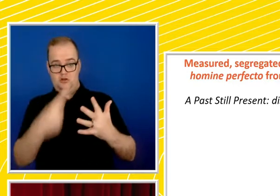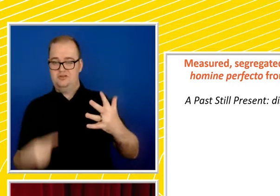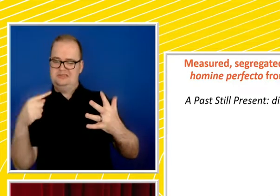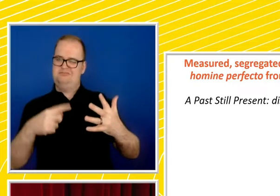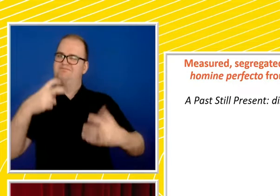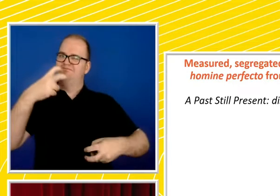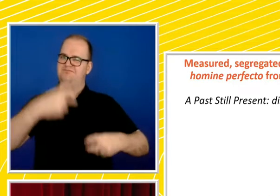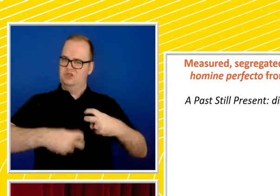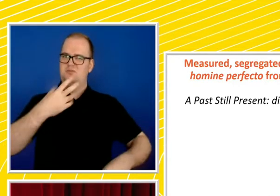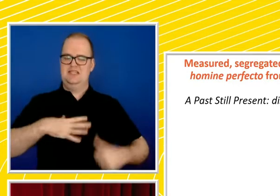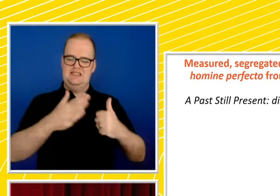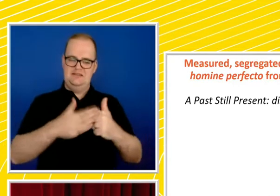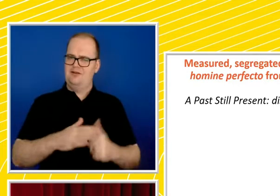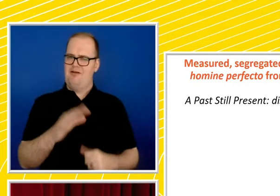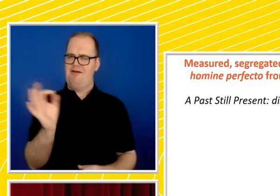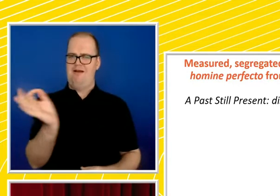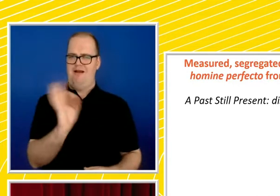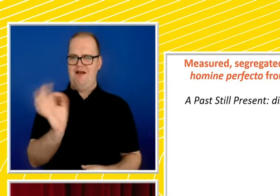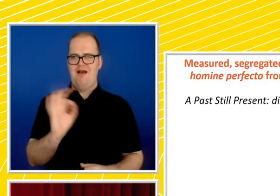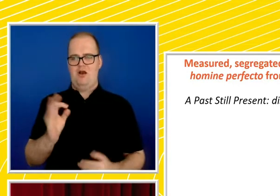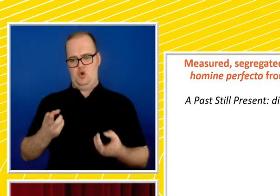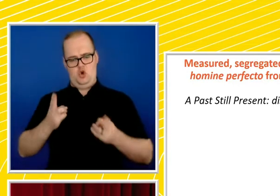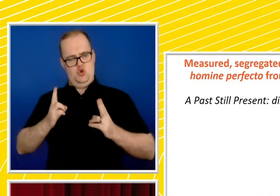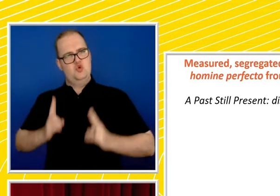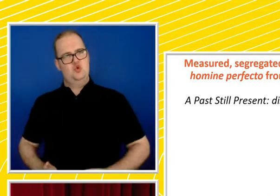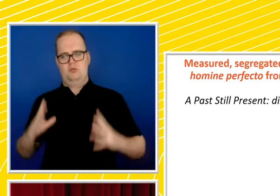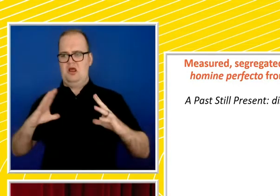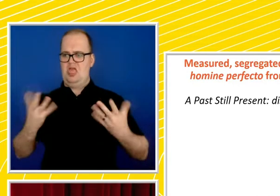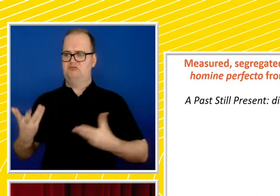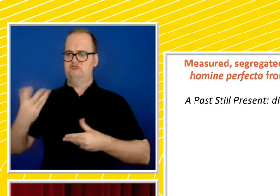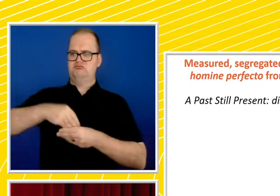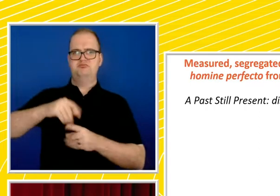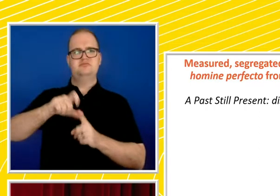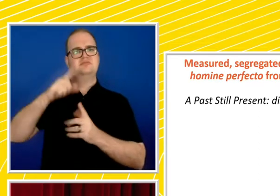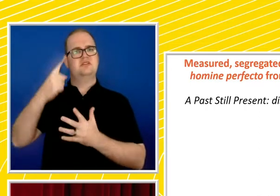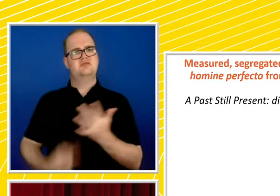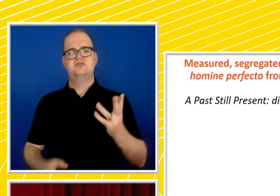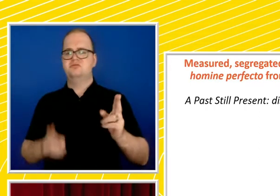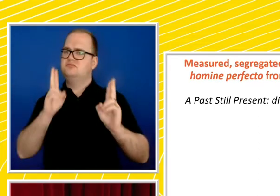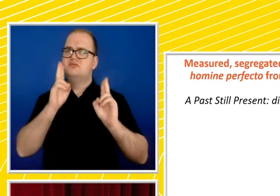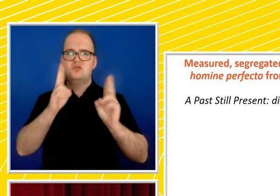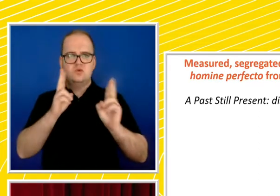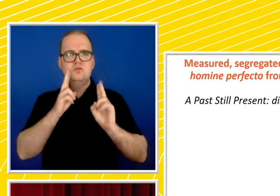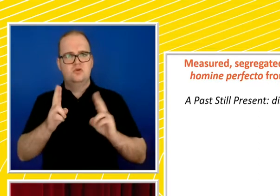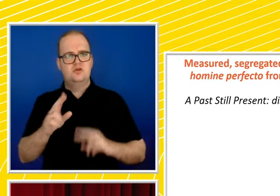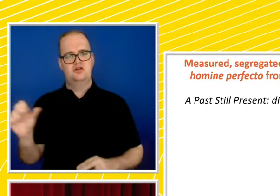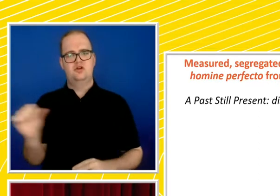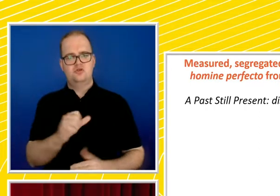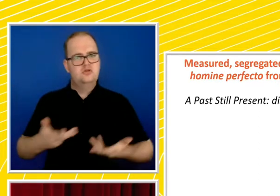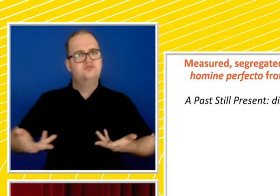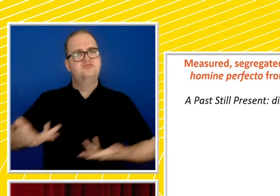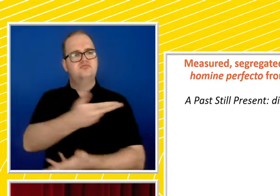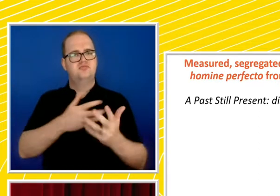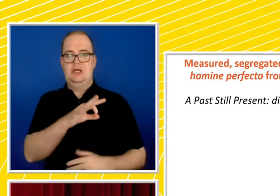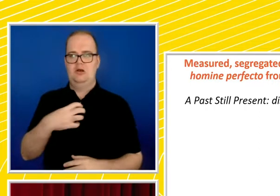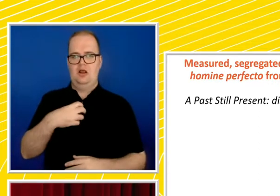but as an integral part of the human condition to be encountered and engaged with rather than feared. And